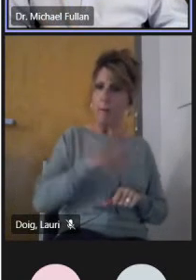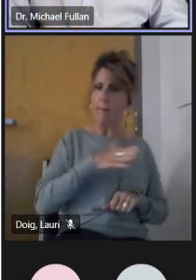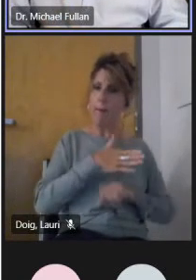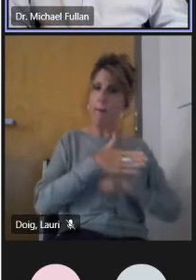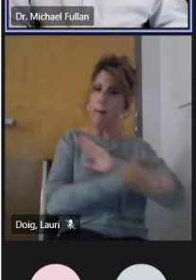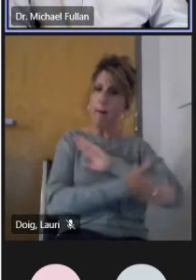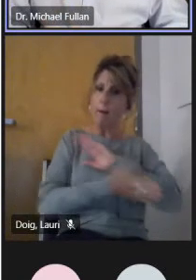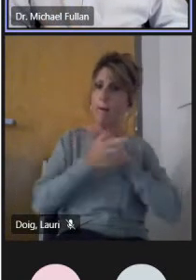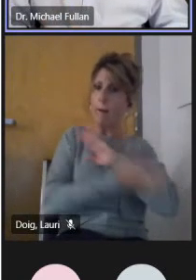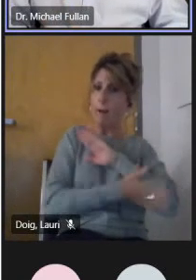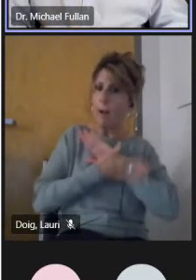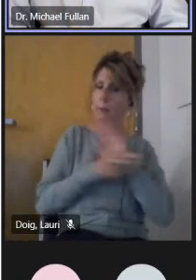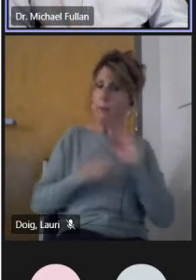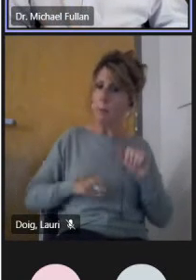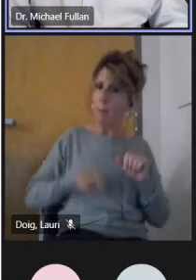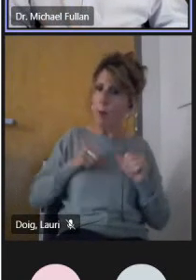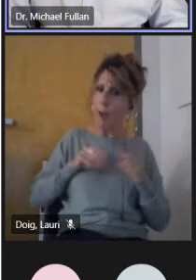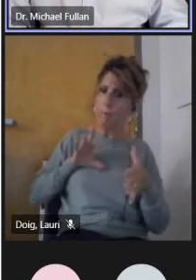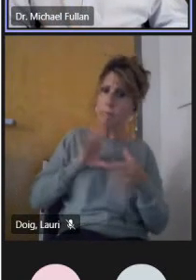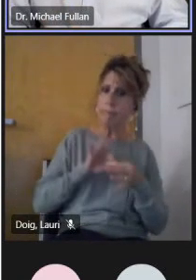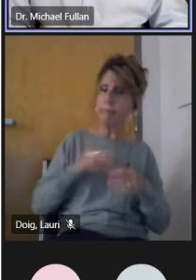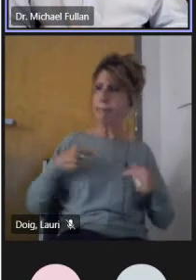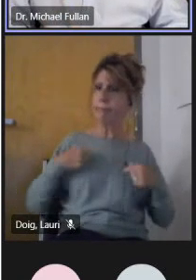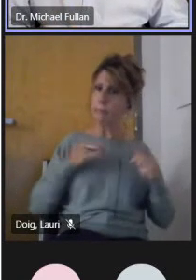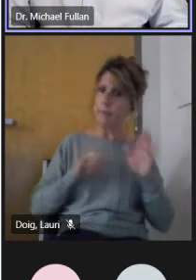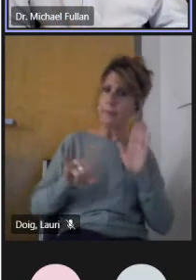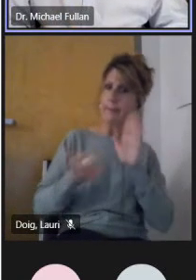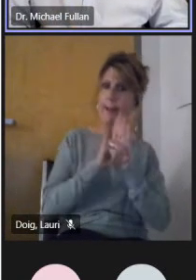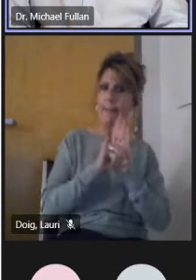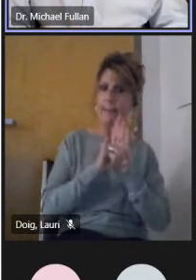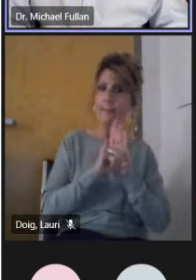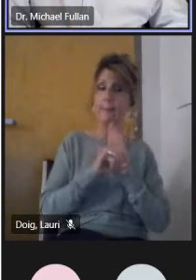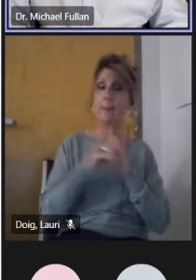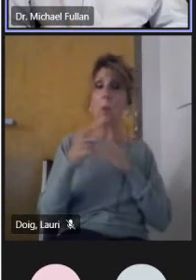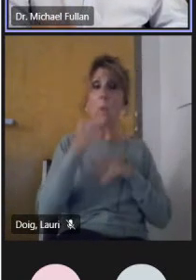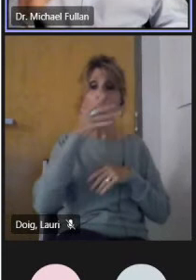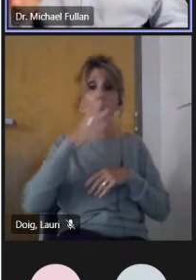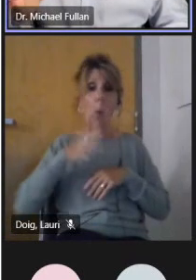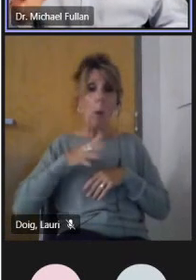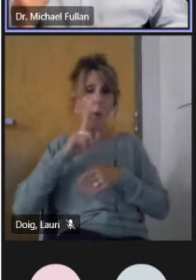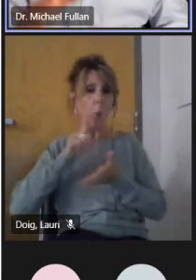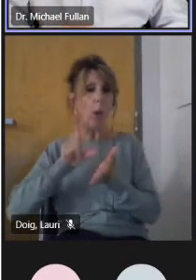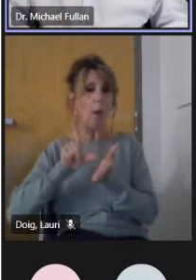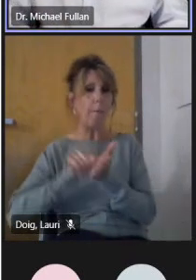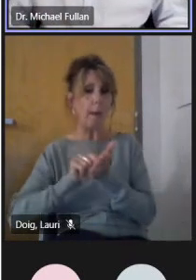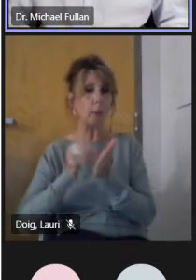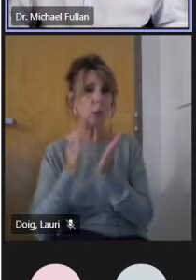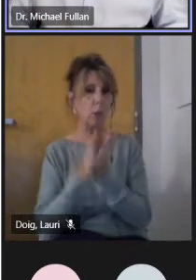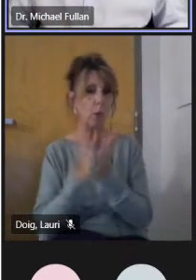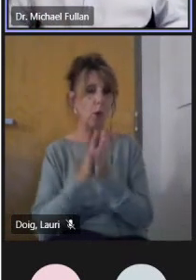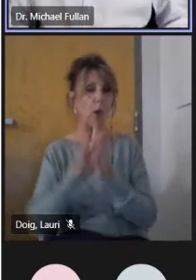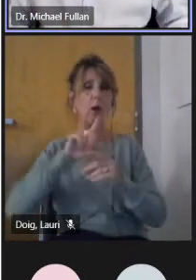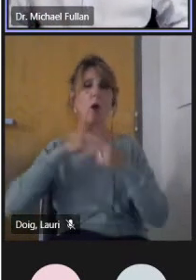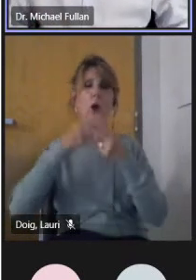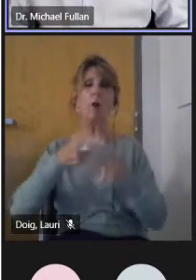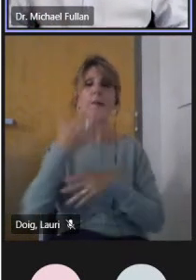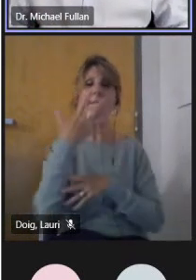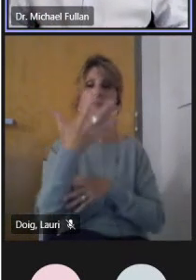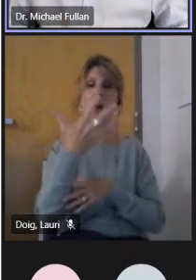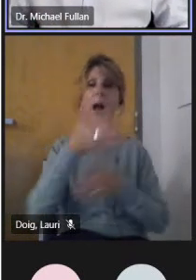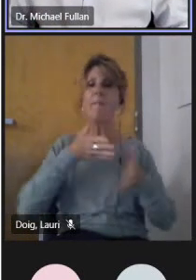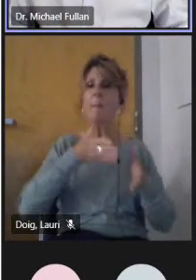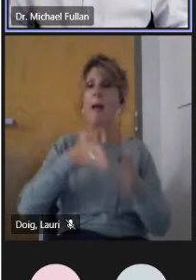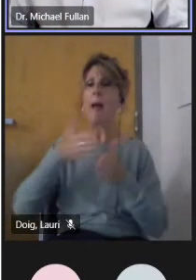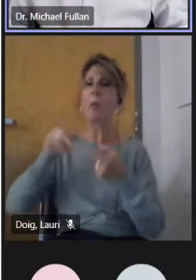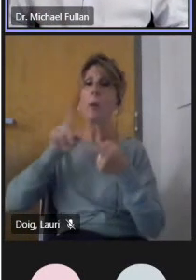Andy Hargraves is publishing a book in a couple of weeks called The Five Pathways to Engagement. It's about this kind of thing, and then we see an